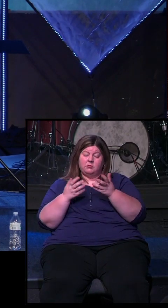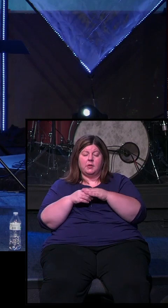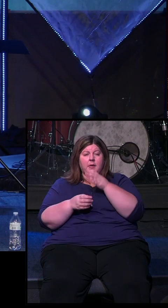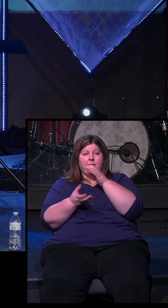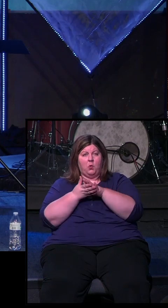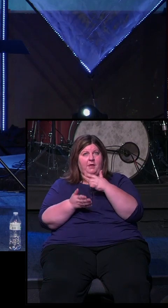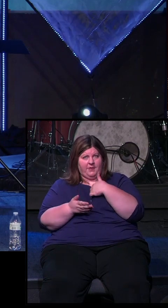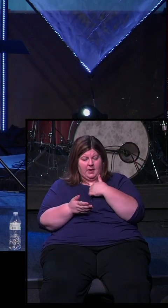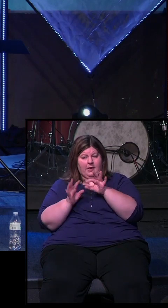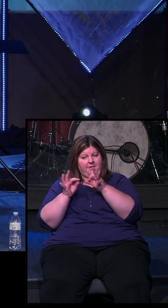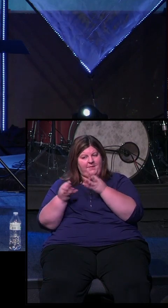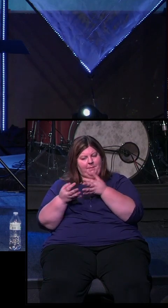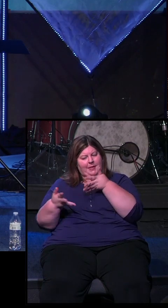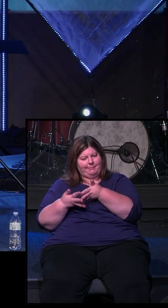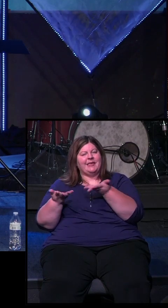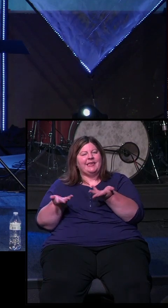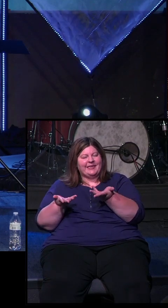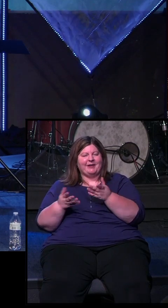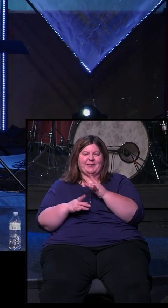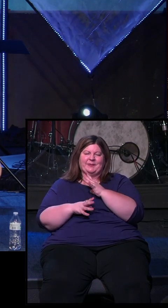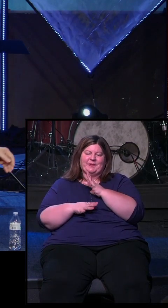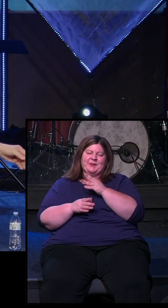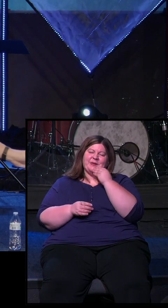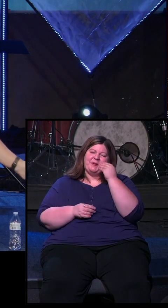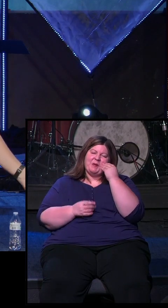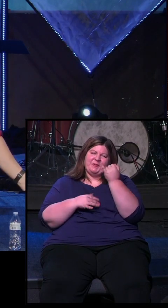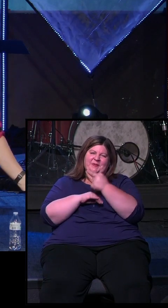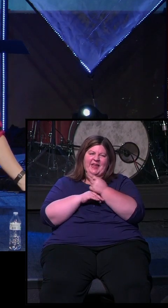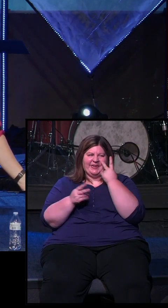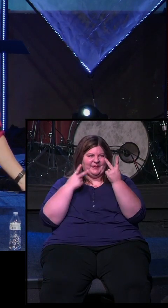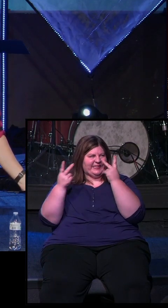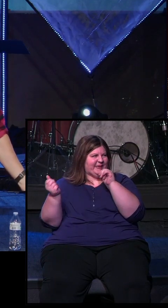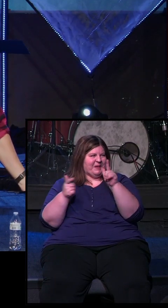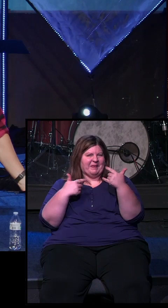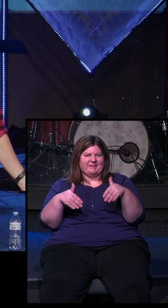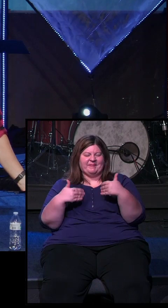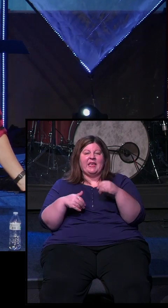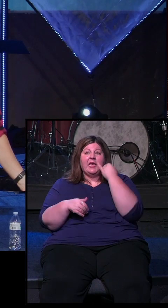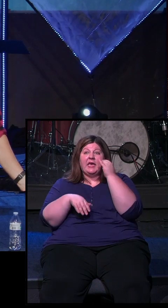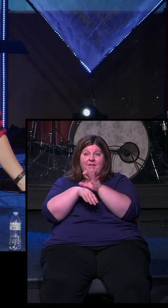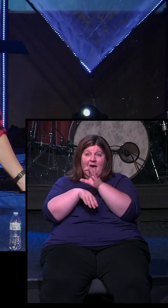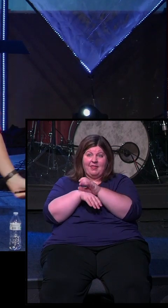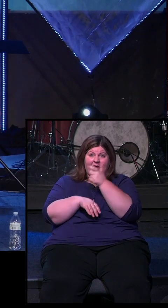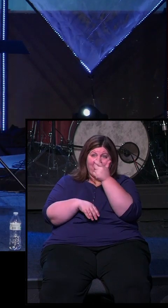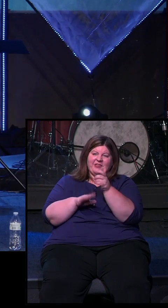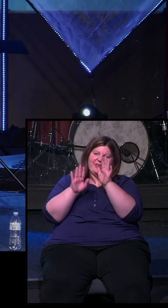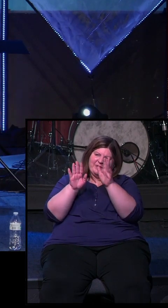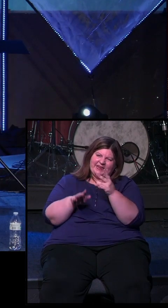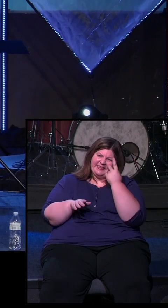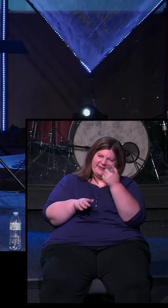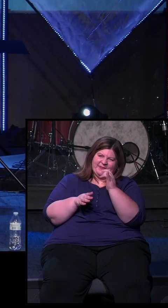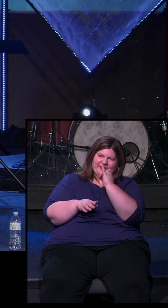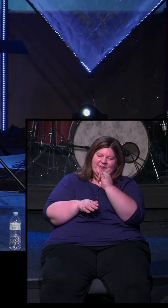and I and our family, Frontline is home, and it's good to be home today. It's good to see you guys all again. If you're joining with us online, great to have you as well. And